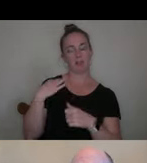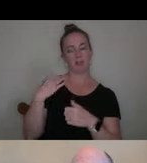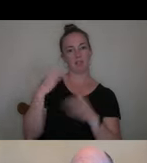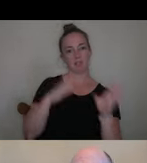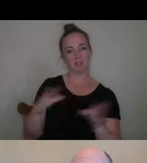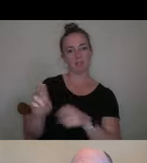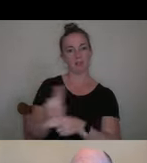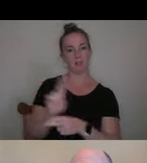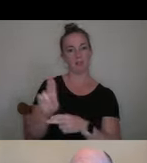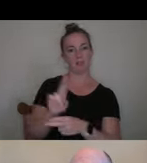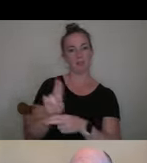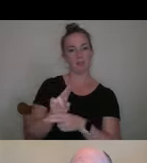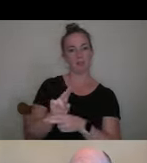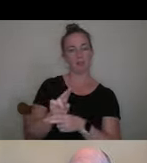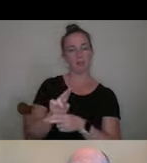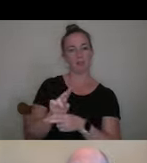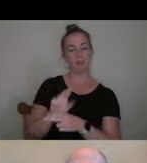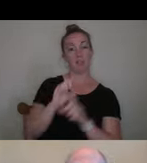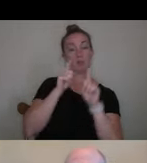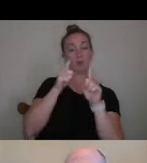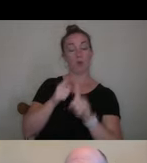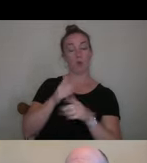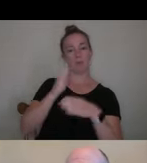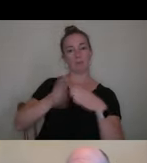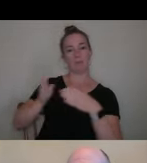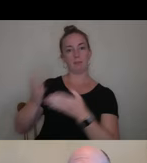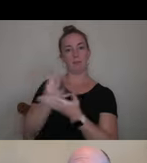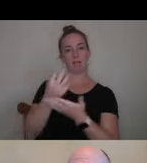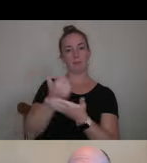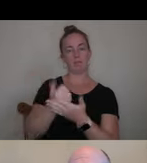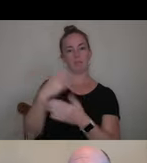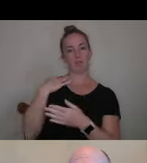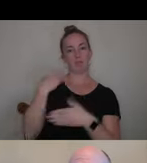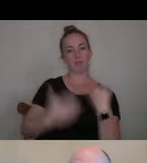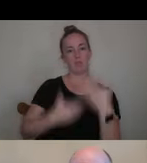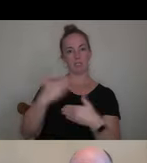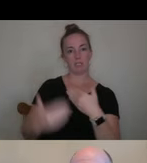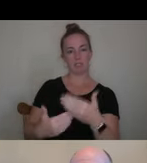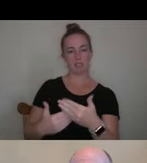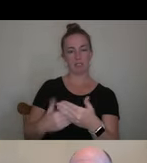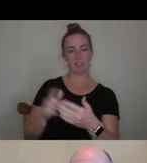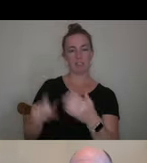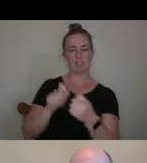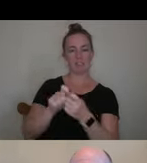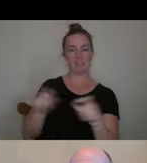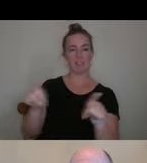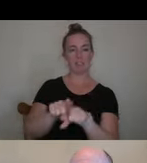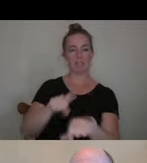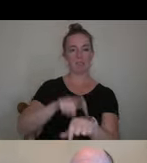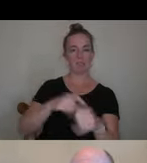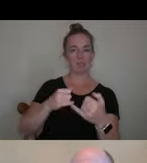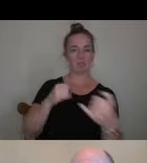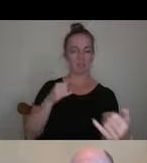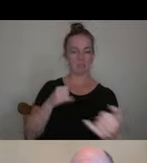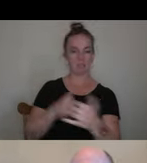Um, uh, the goal is to complete the financial aid application process on the same timeline as you complete your